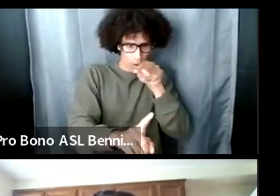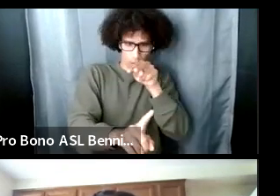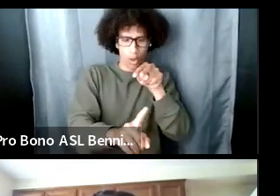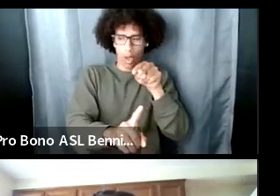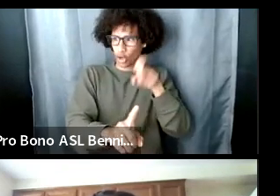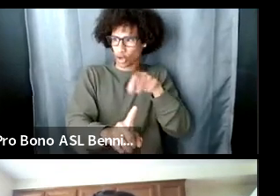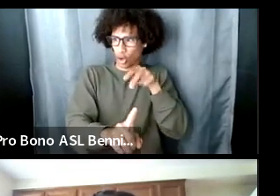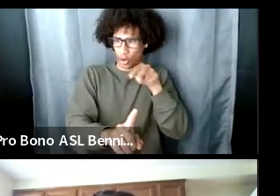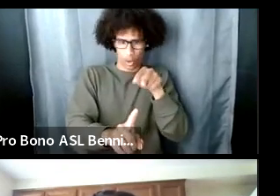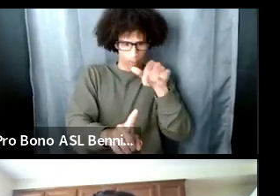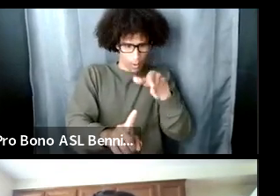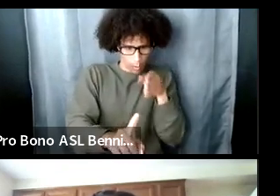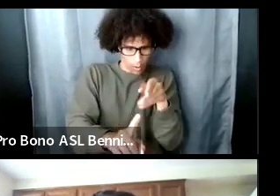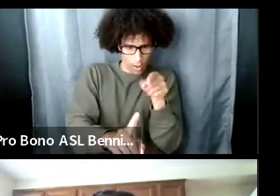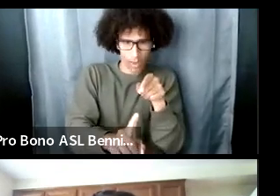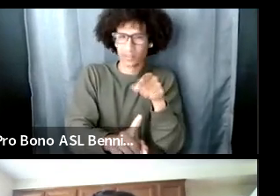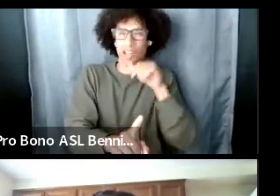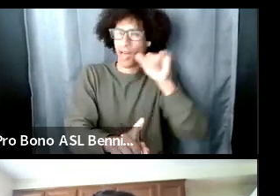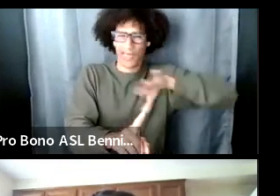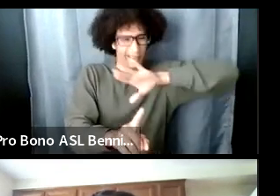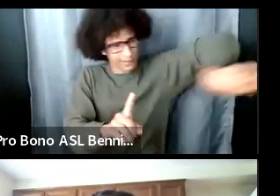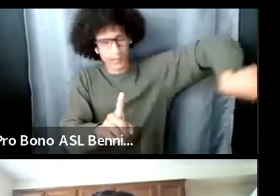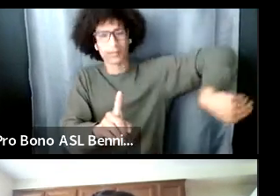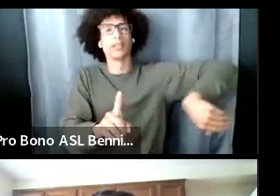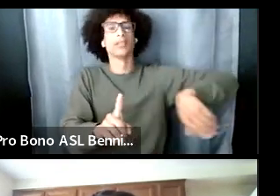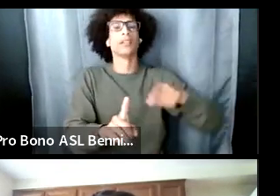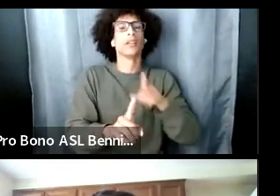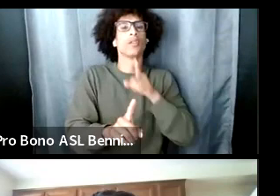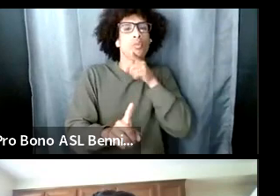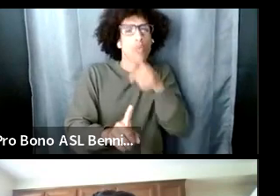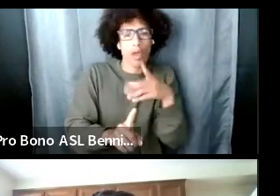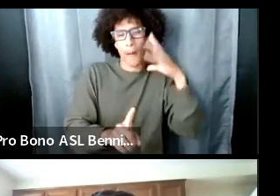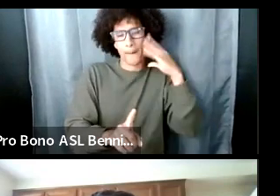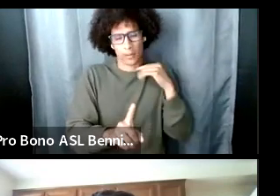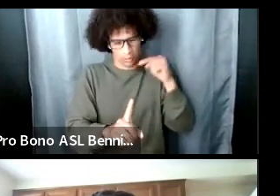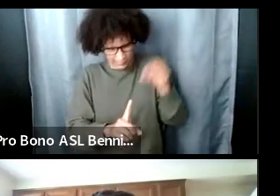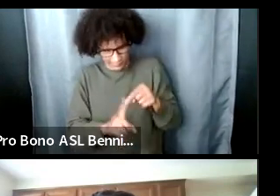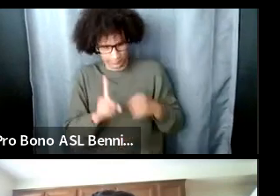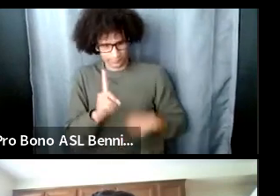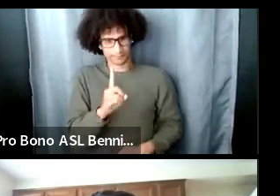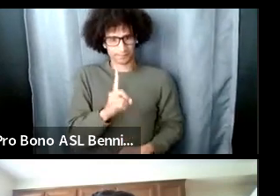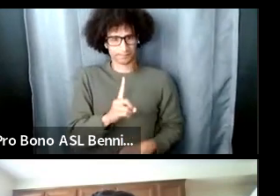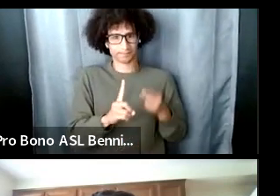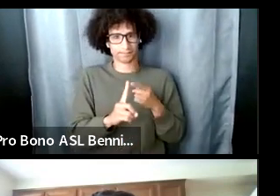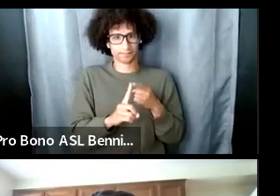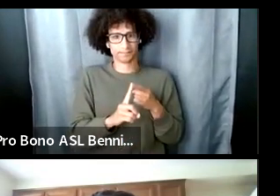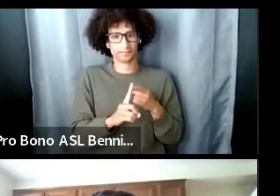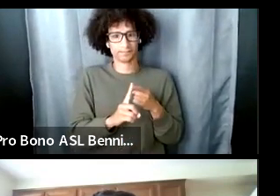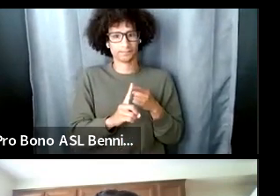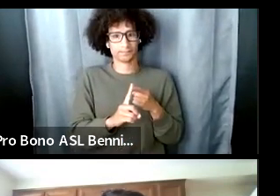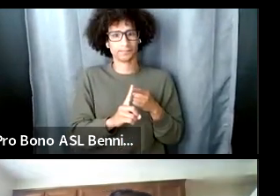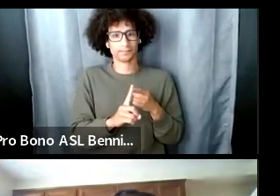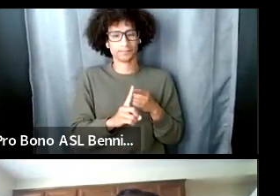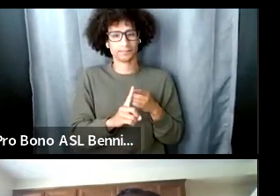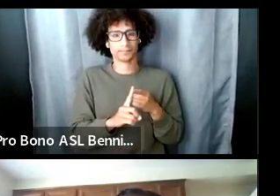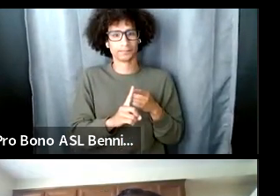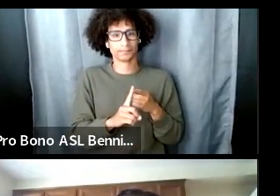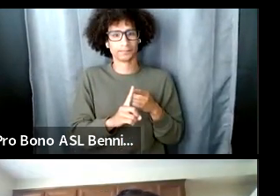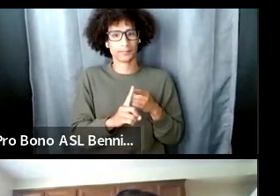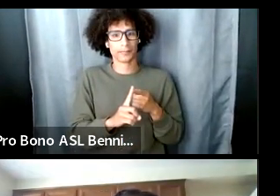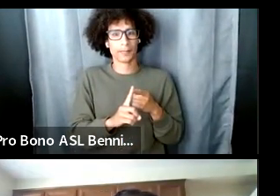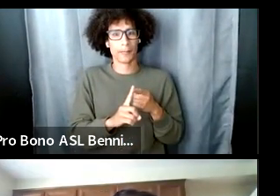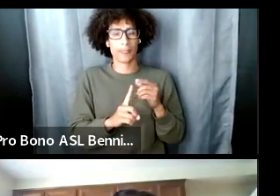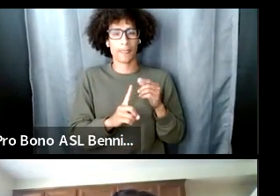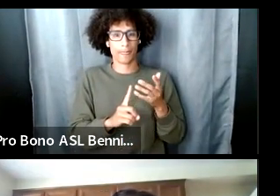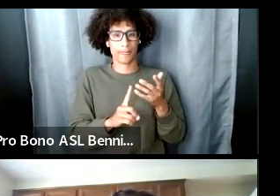the narrative is specifically how you have articulated your